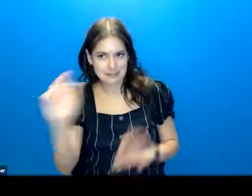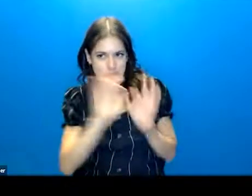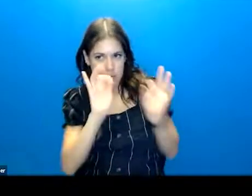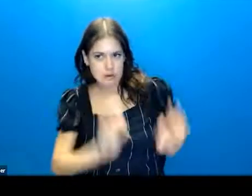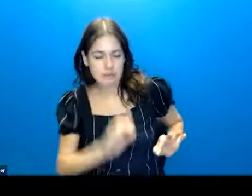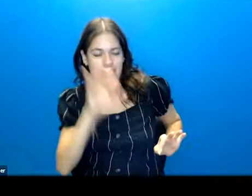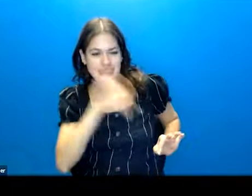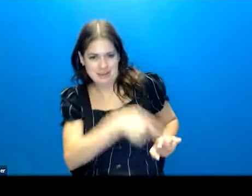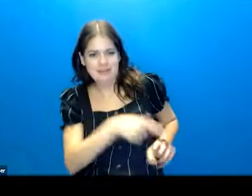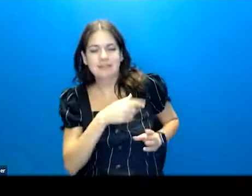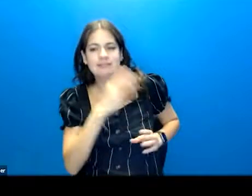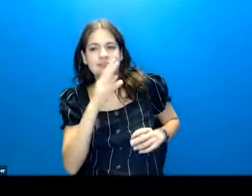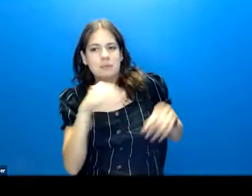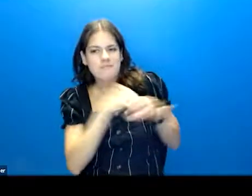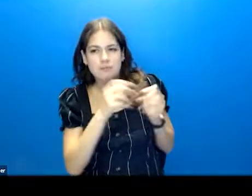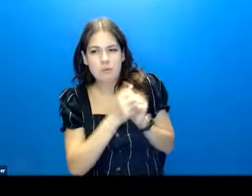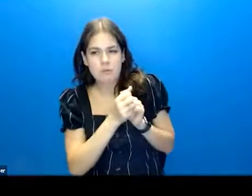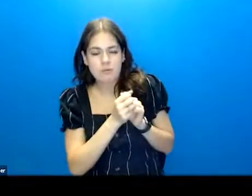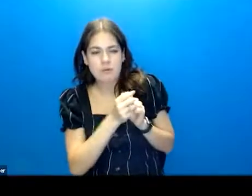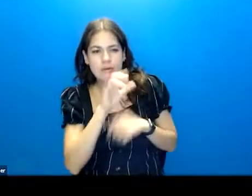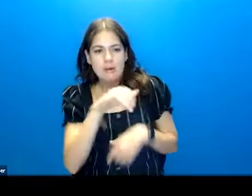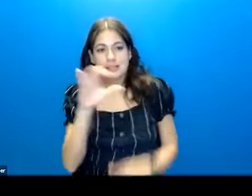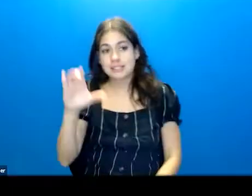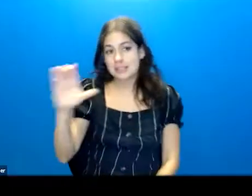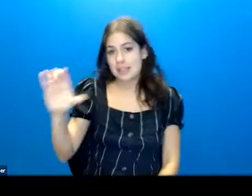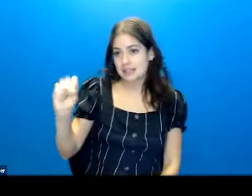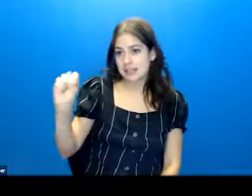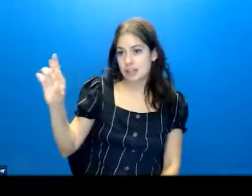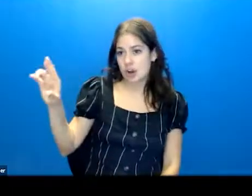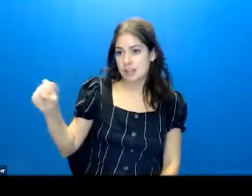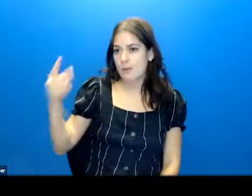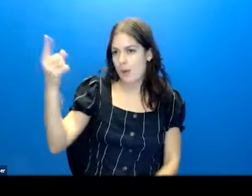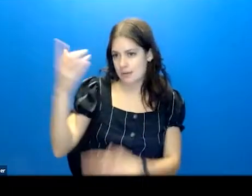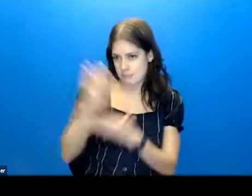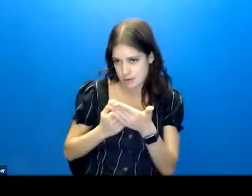That encompasses more. However, the CSSRS is one piece.